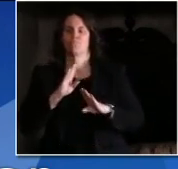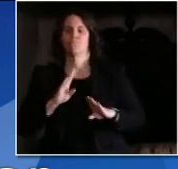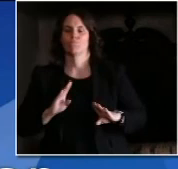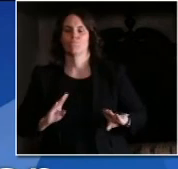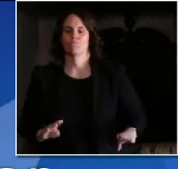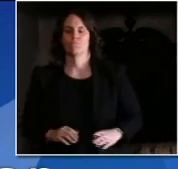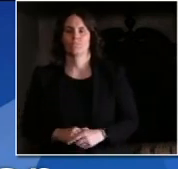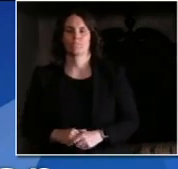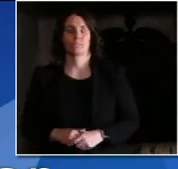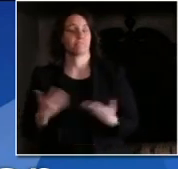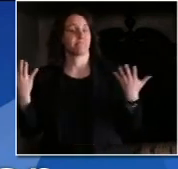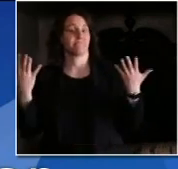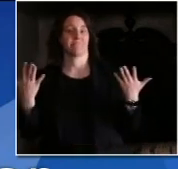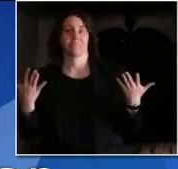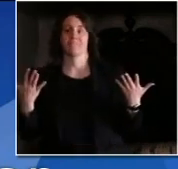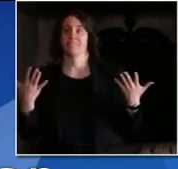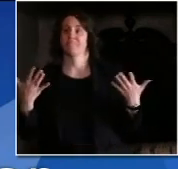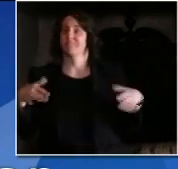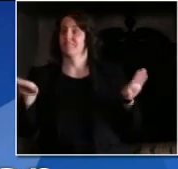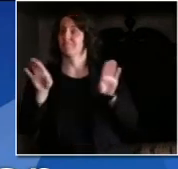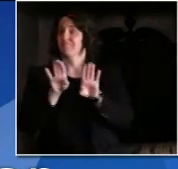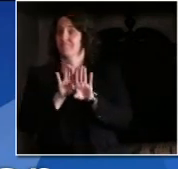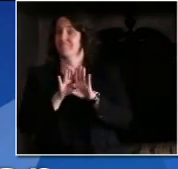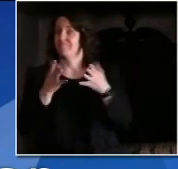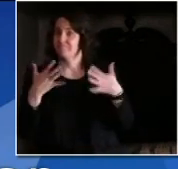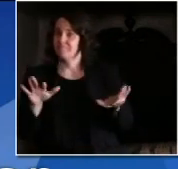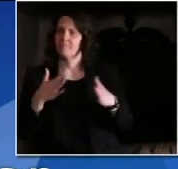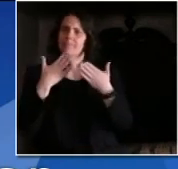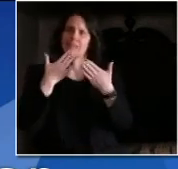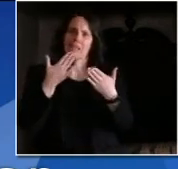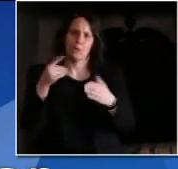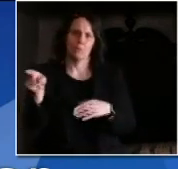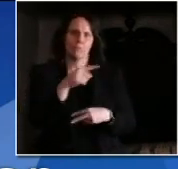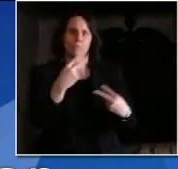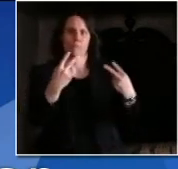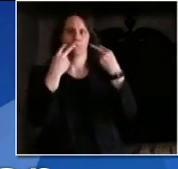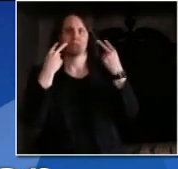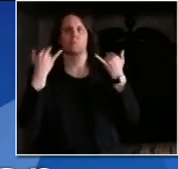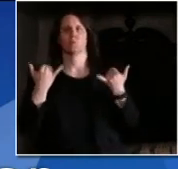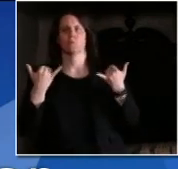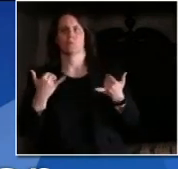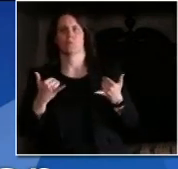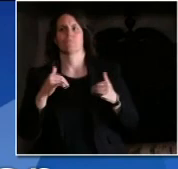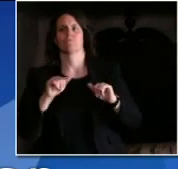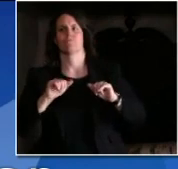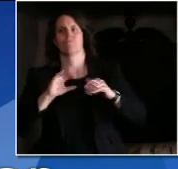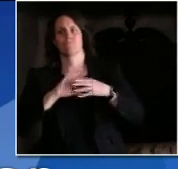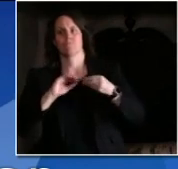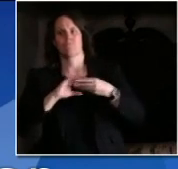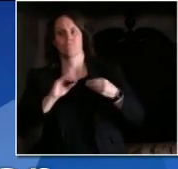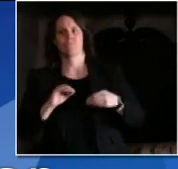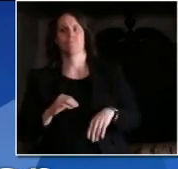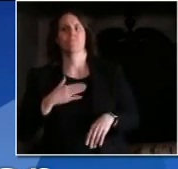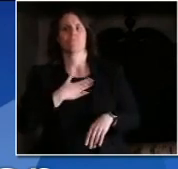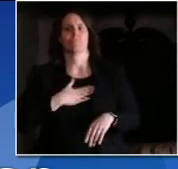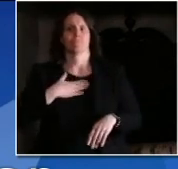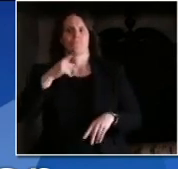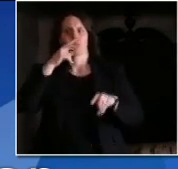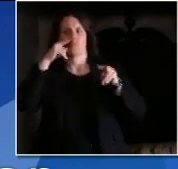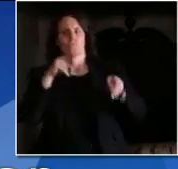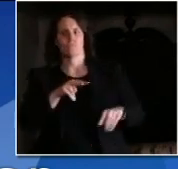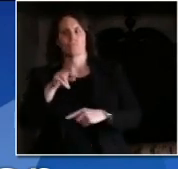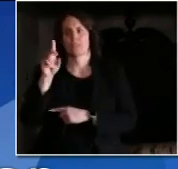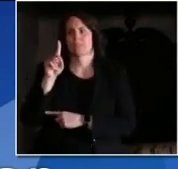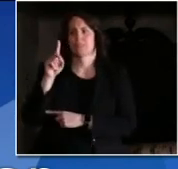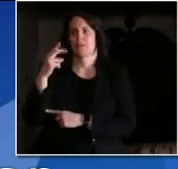All right. Then with that, we thank you for joining us for today's media briefing. Please continue to monitor the DHS outbreaks and